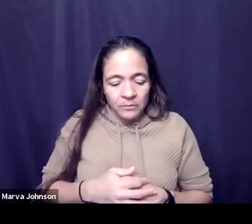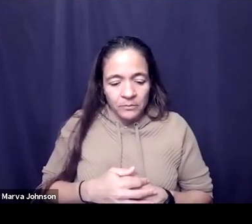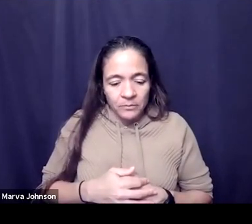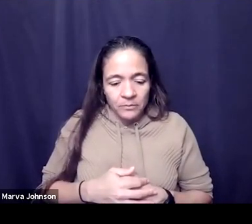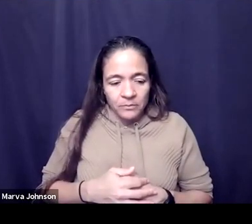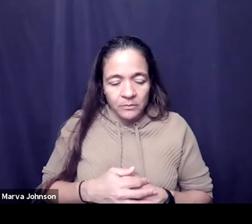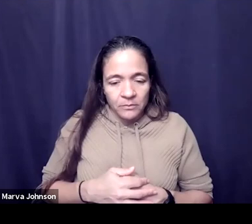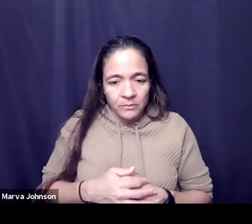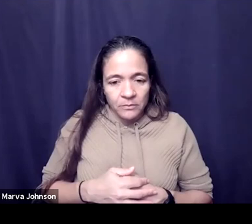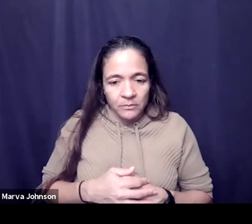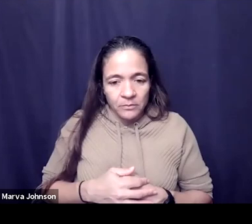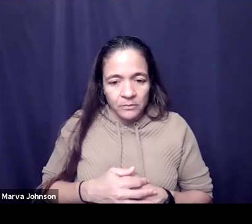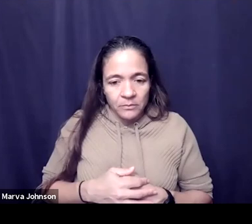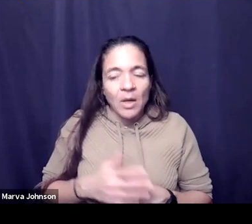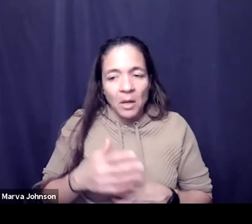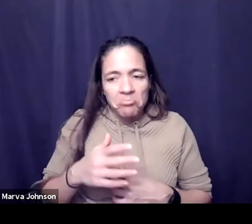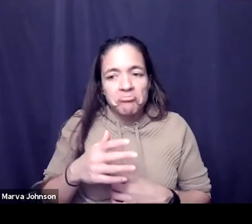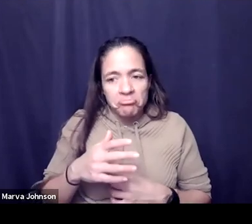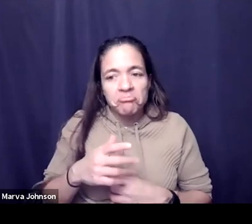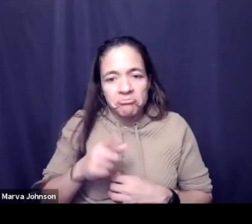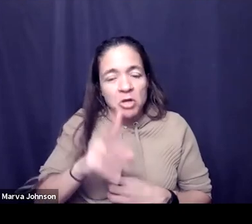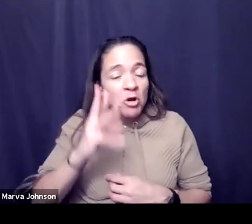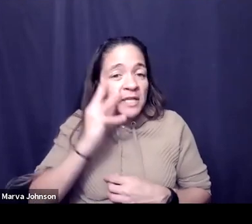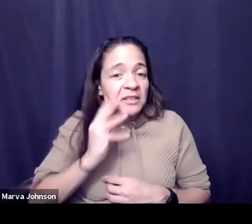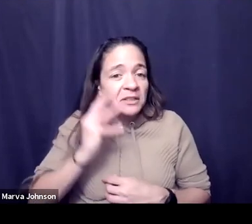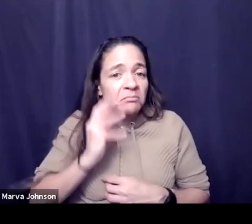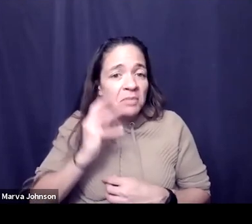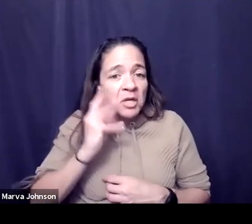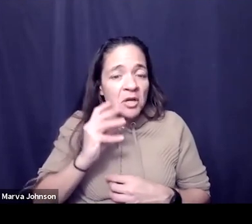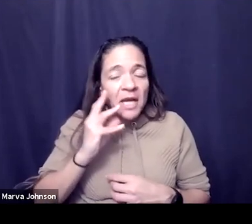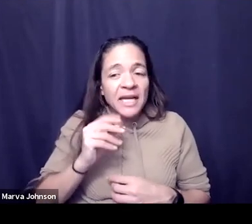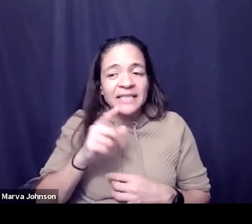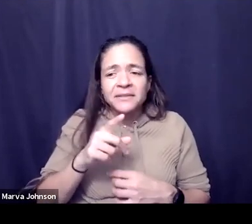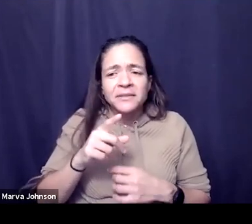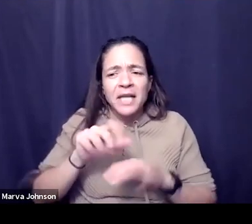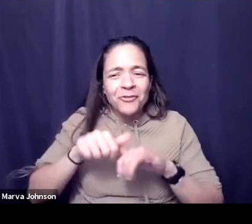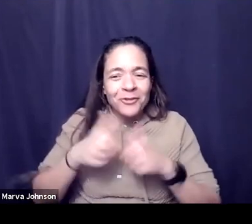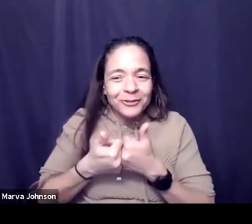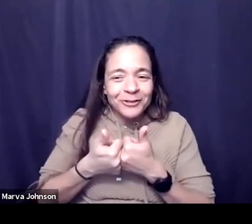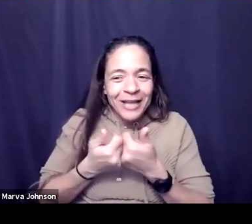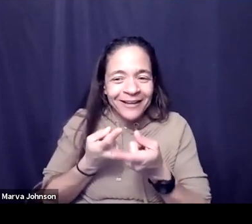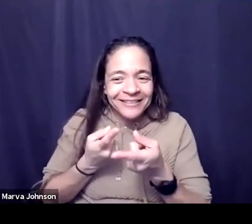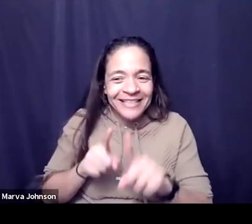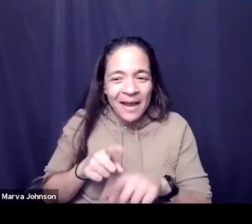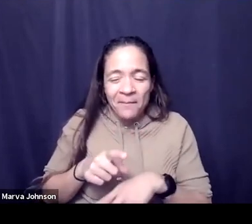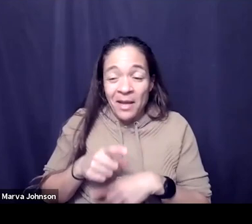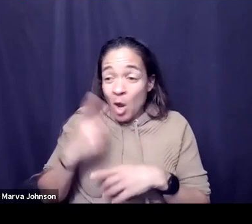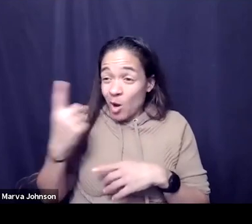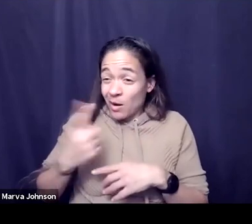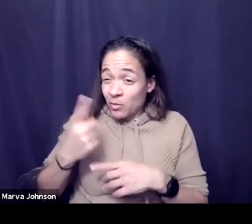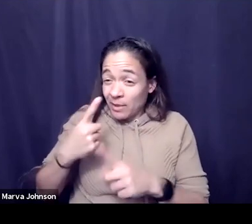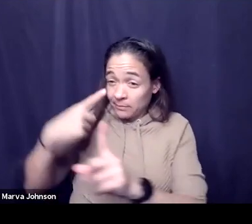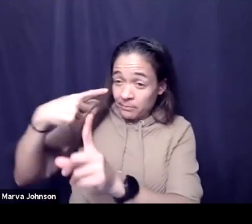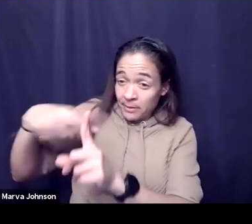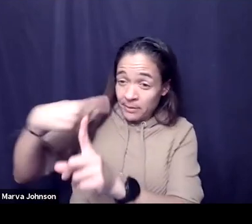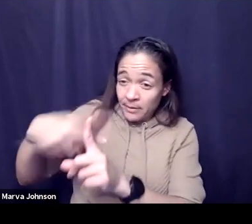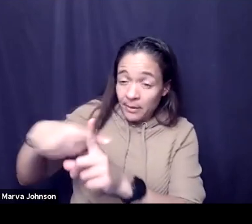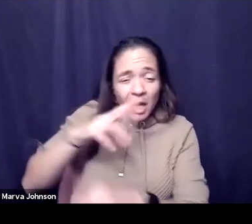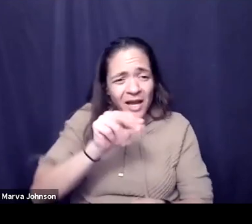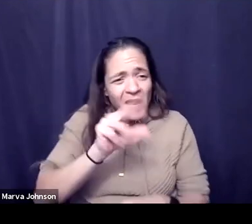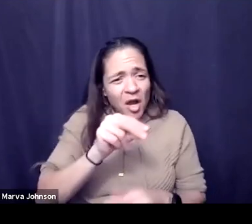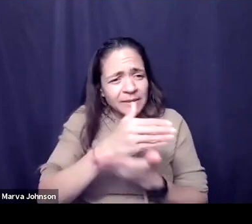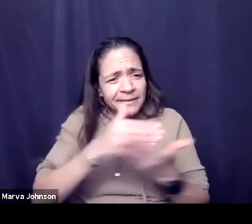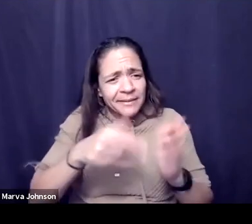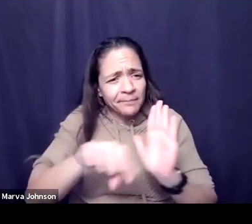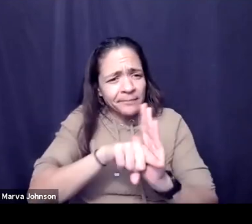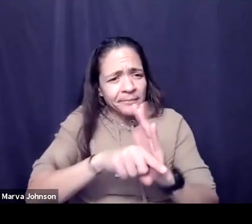or dangers that you can run into potentially as you're thinking about these things because it's not always sunshine and days these are going to be some challenges as you're doing these things what are some of the